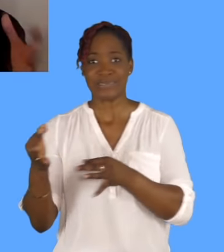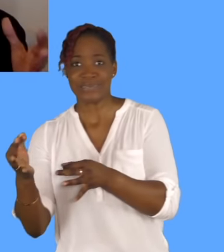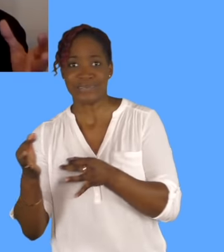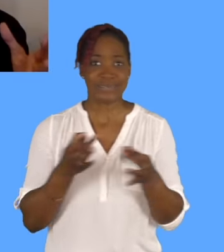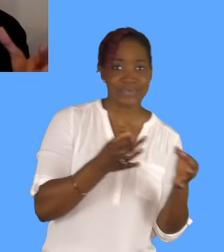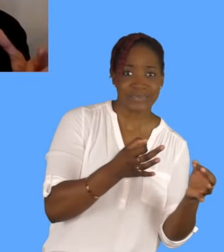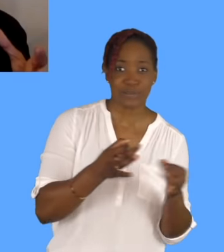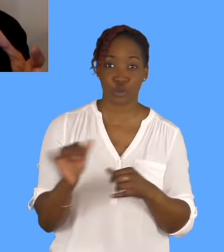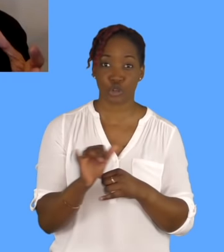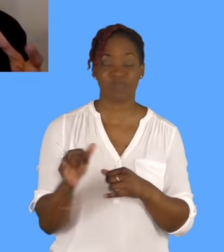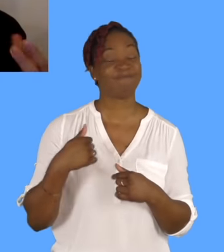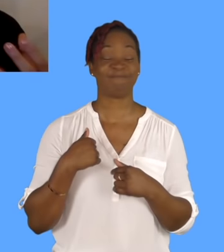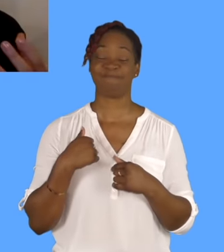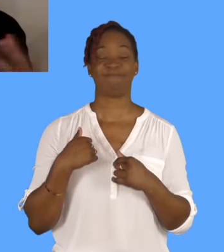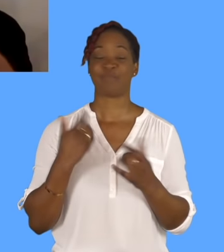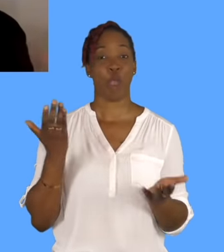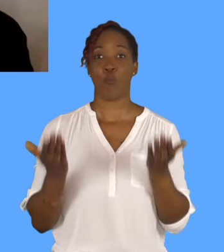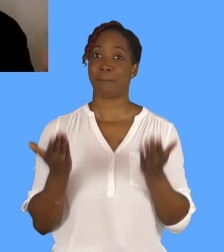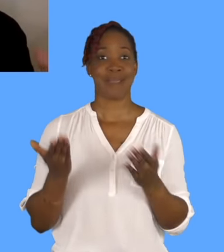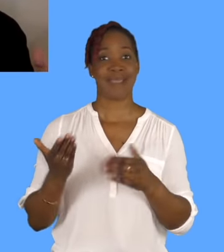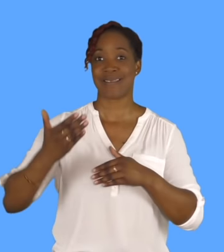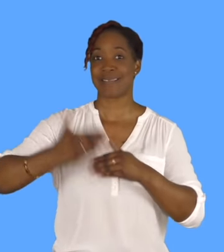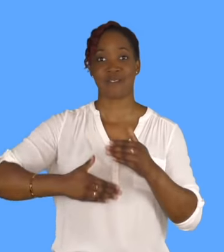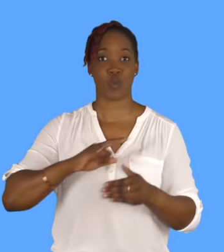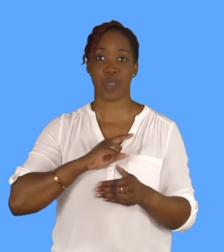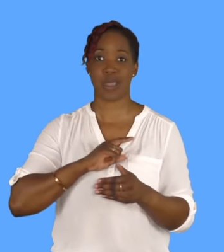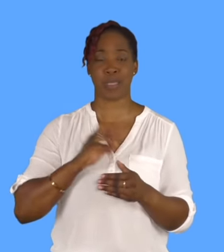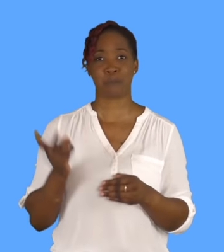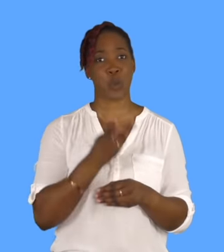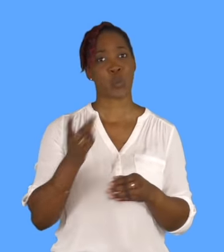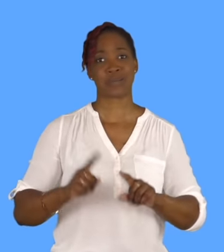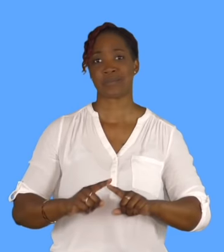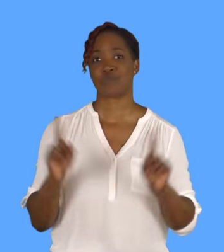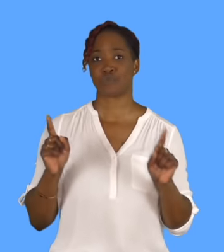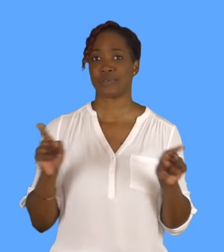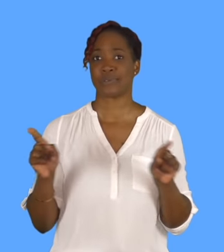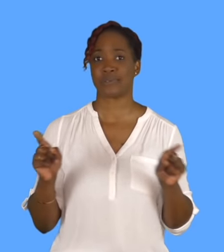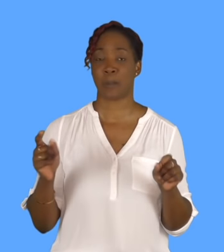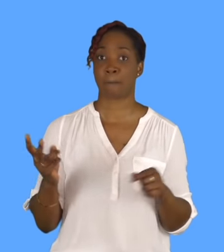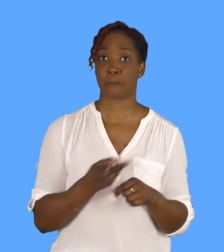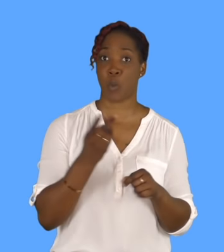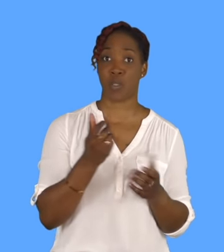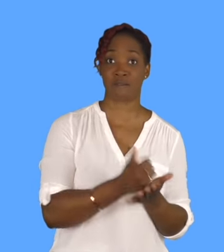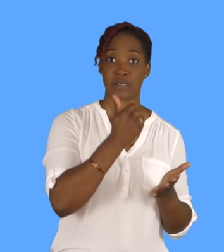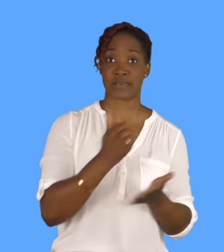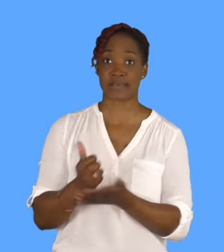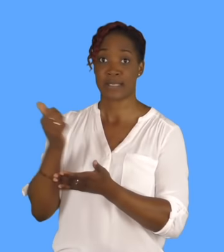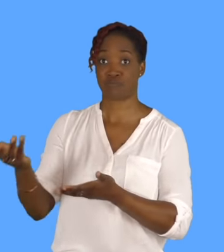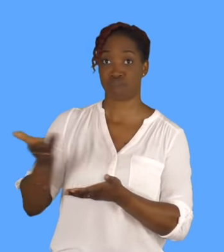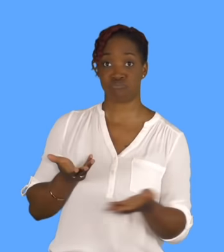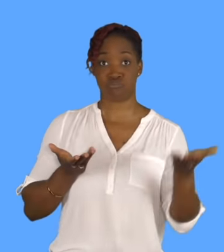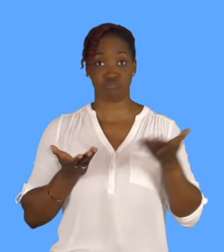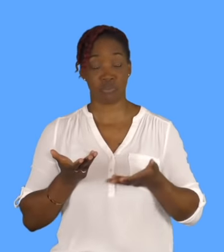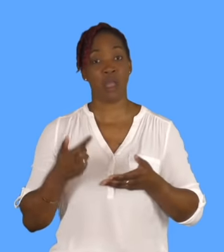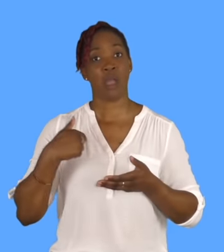They're both very different for me. And they both have fantastic things to offer. I did theatre for a long time,